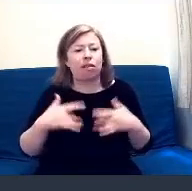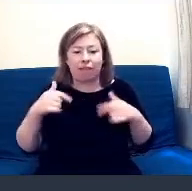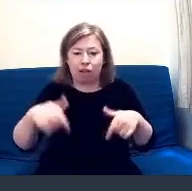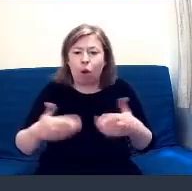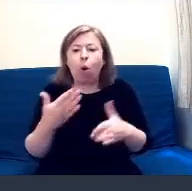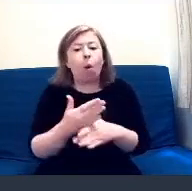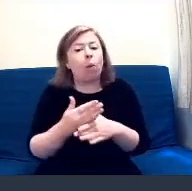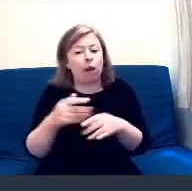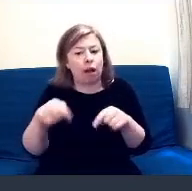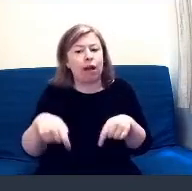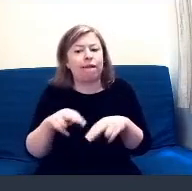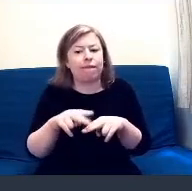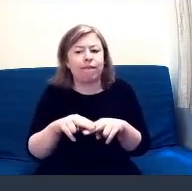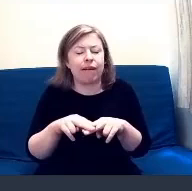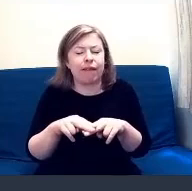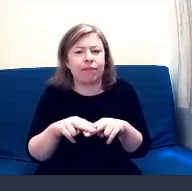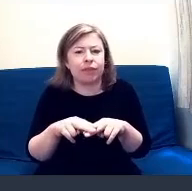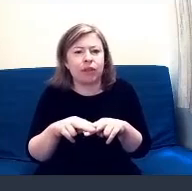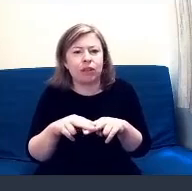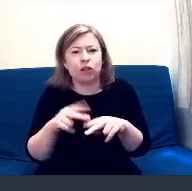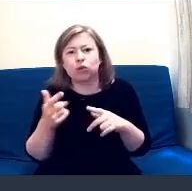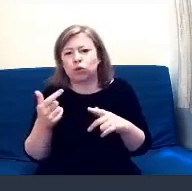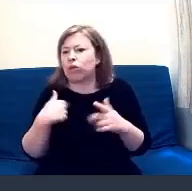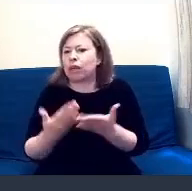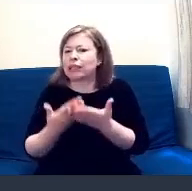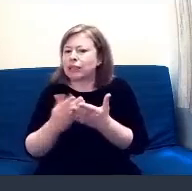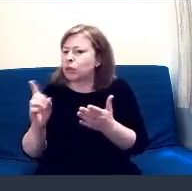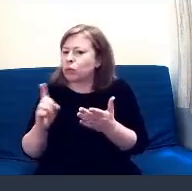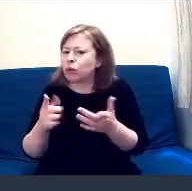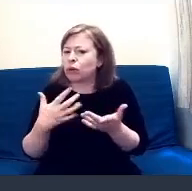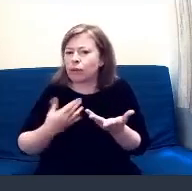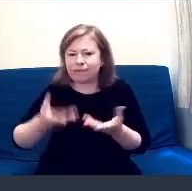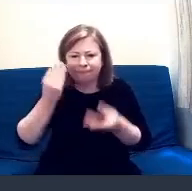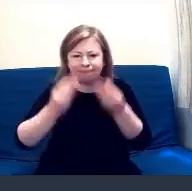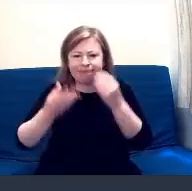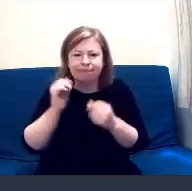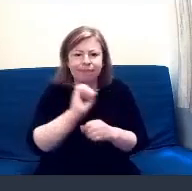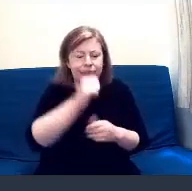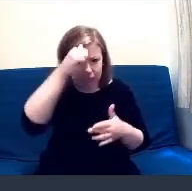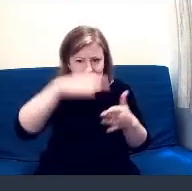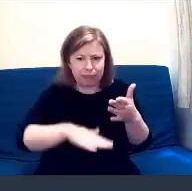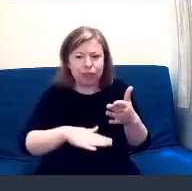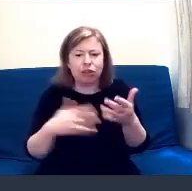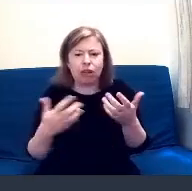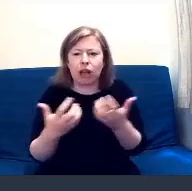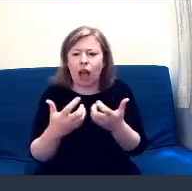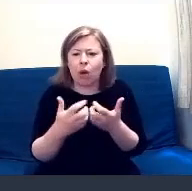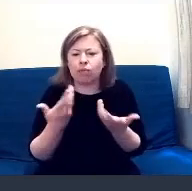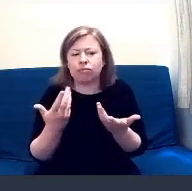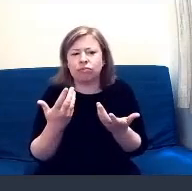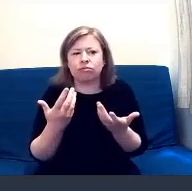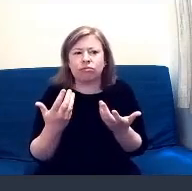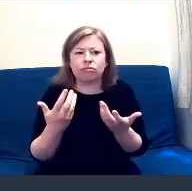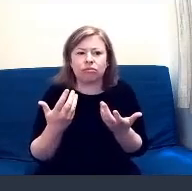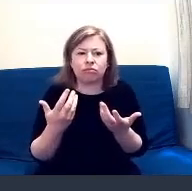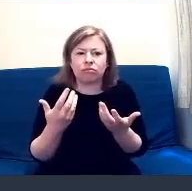It was to learn about their experiences and how it affected them by connection